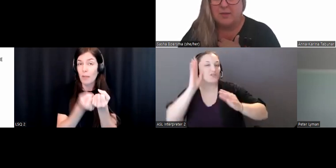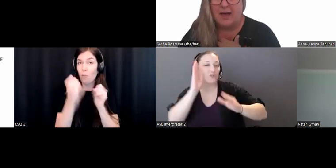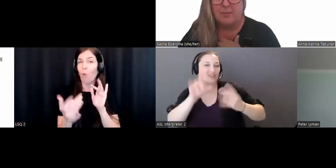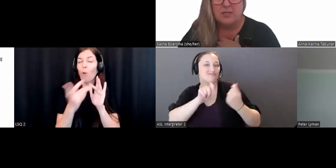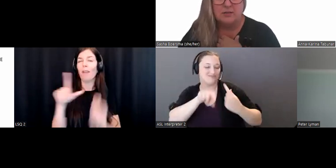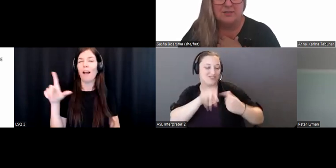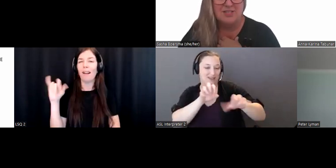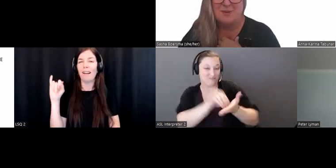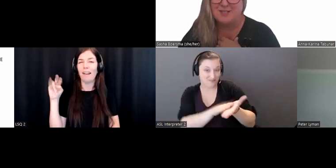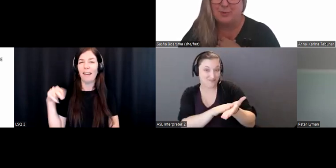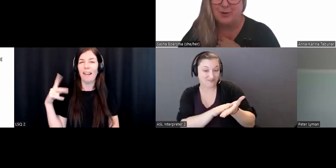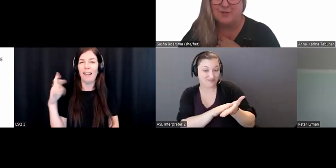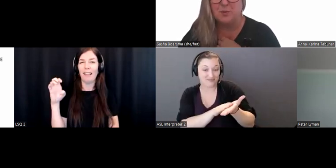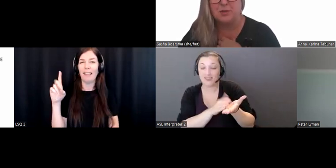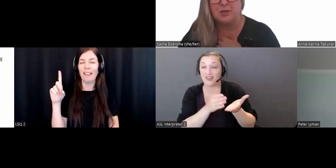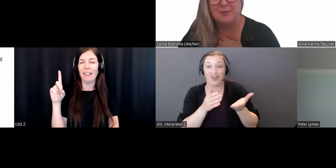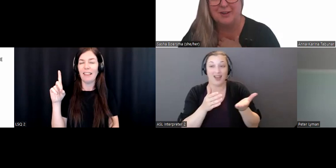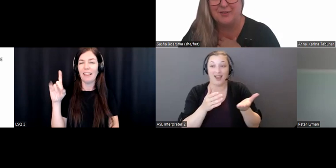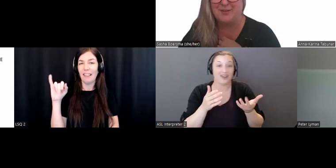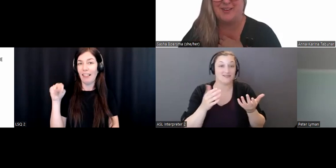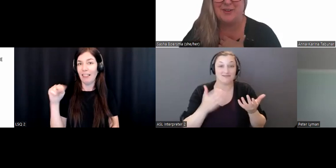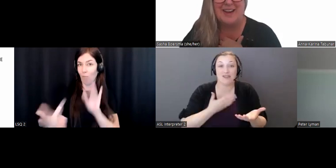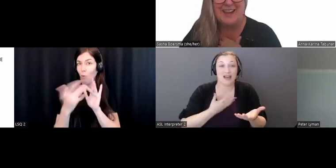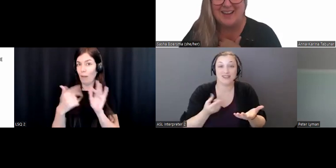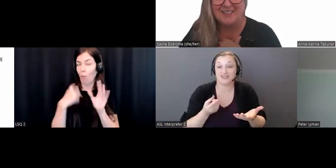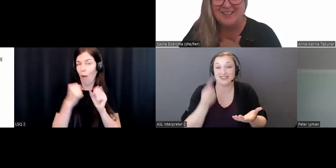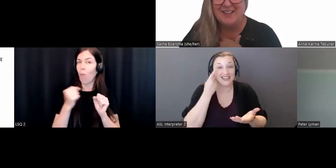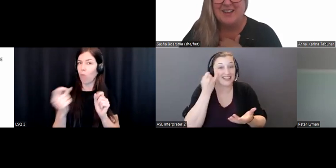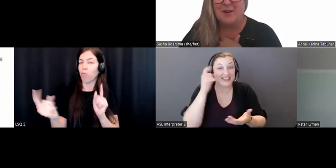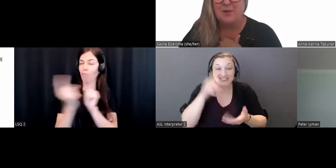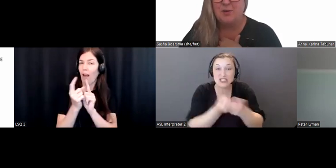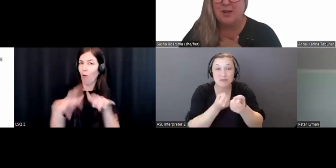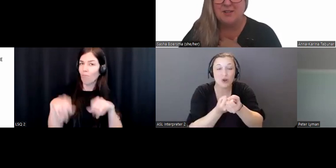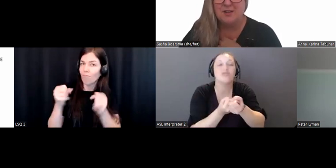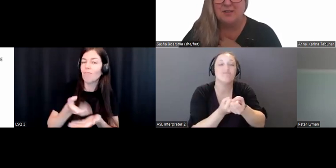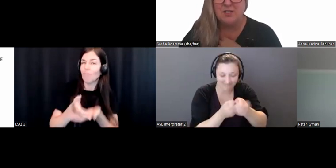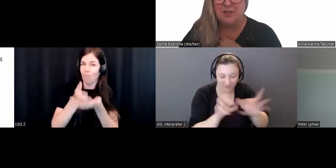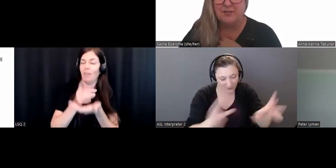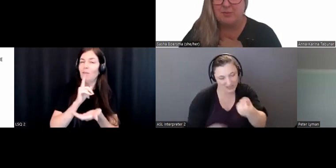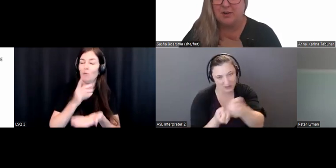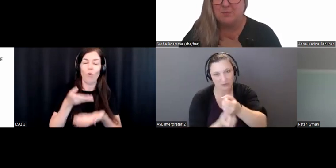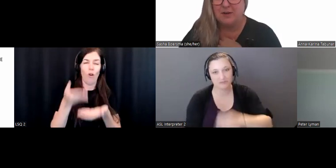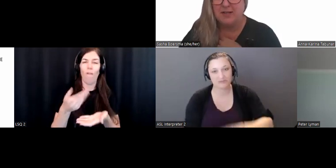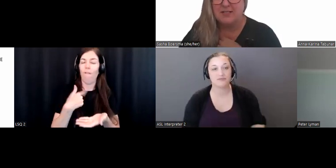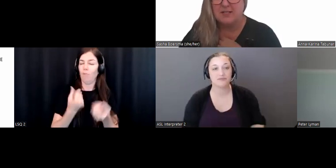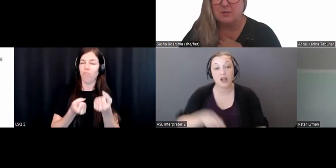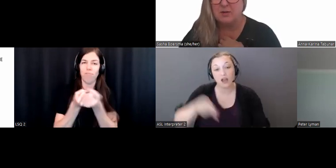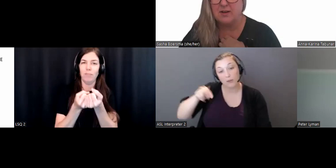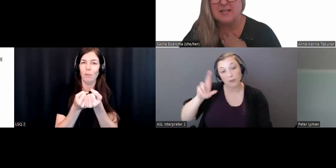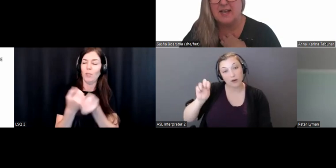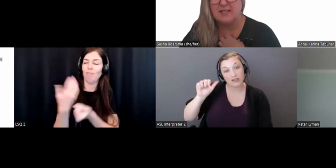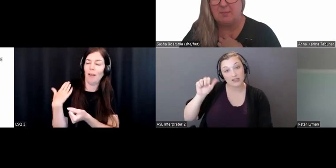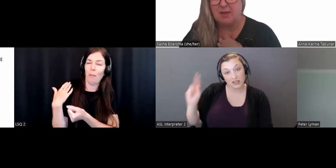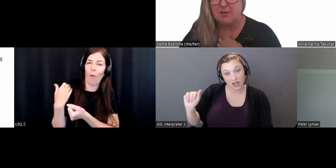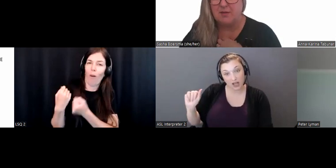note. I'm happy to just be a supportive shoulder wherever I can. I don't know, Prasanna or Rachel, if from your experience in human